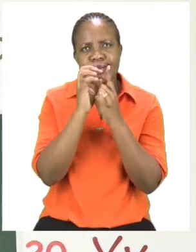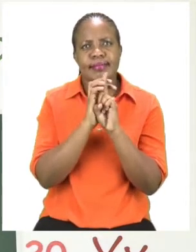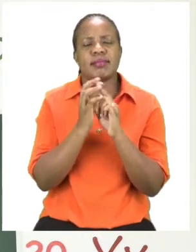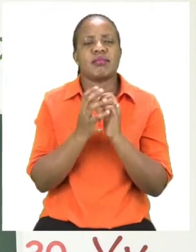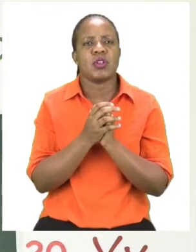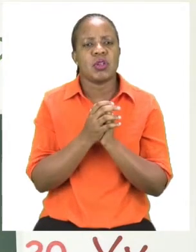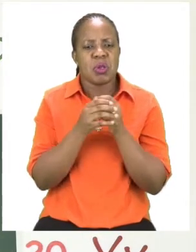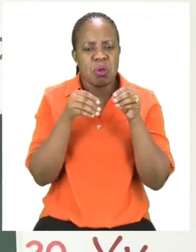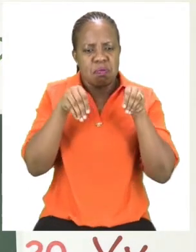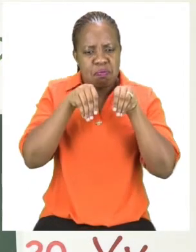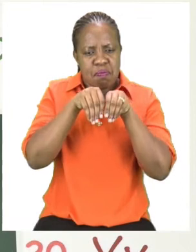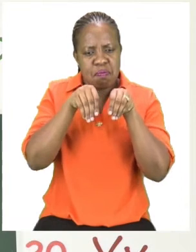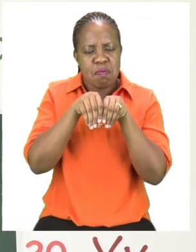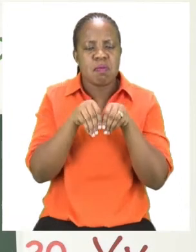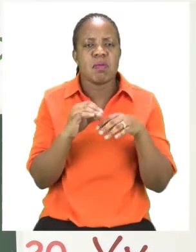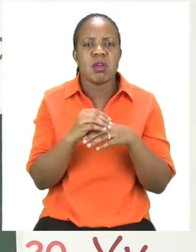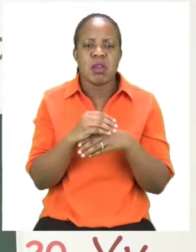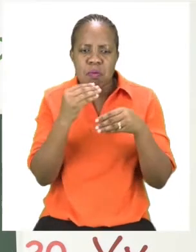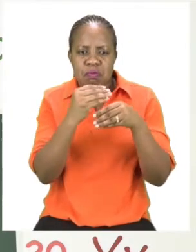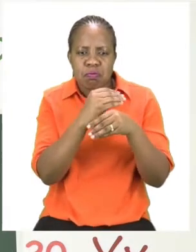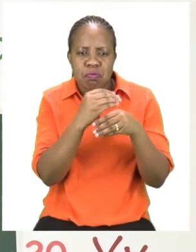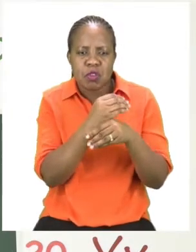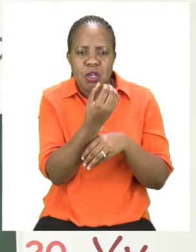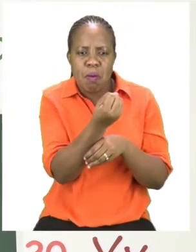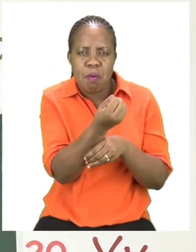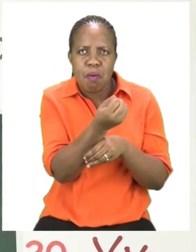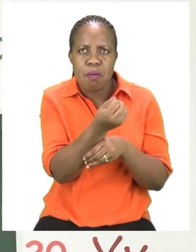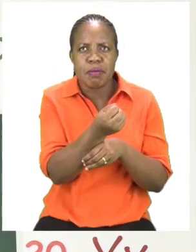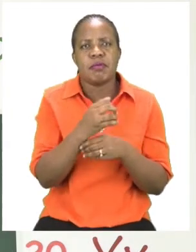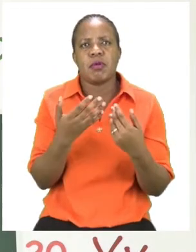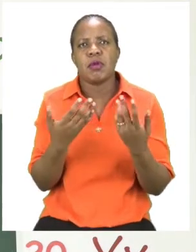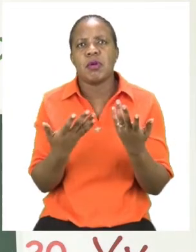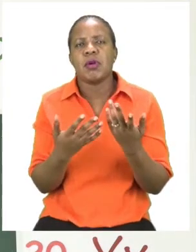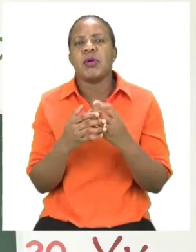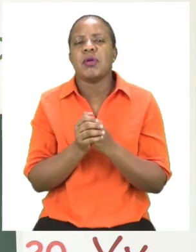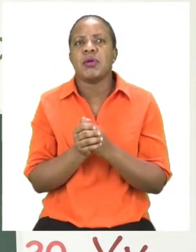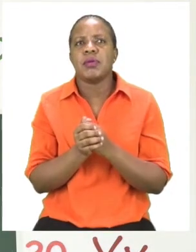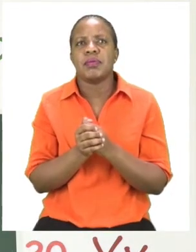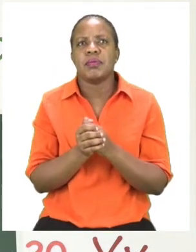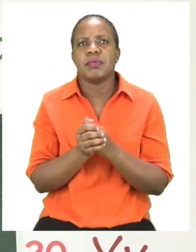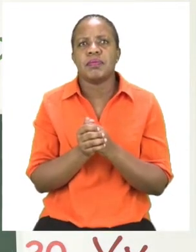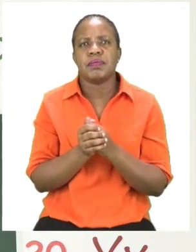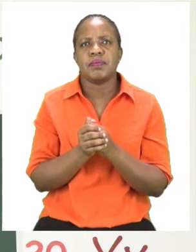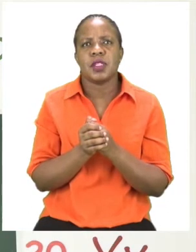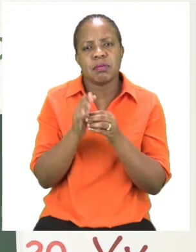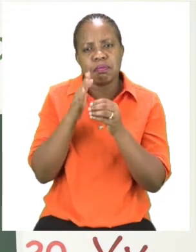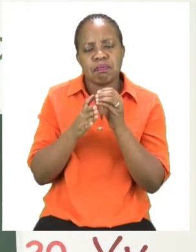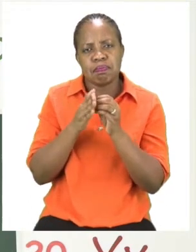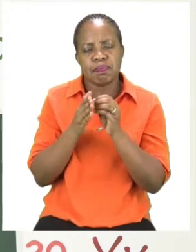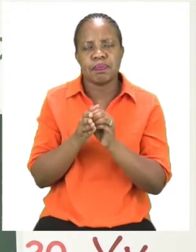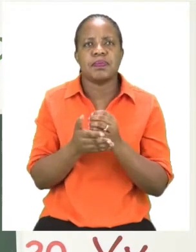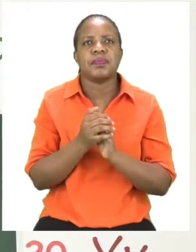as well. And then we also grow beans and tomatoes.